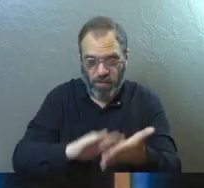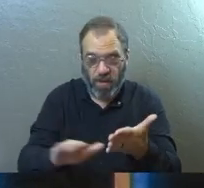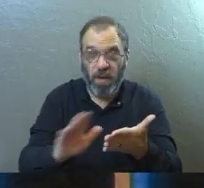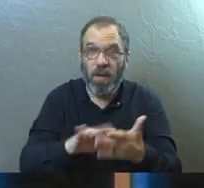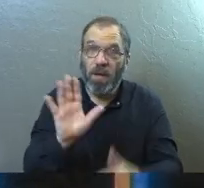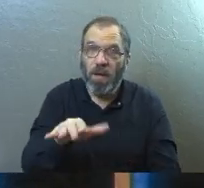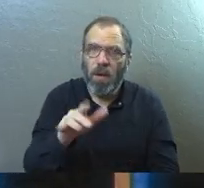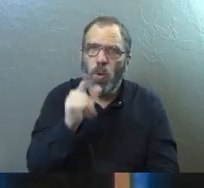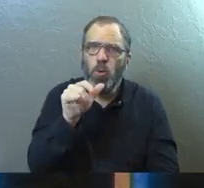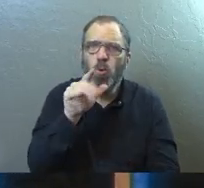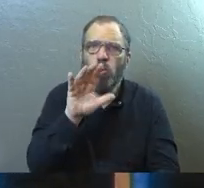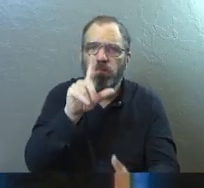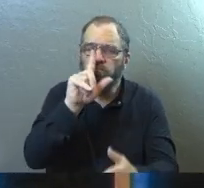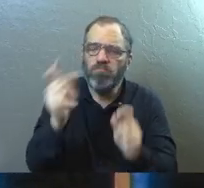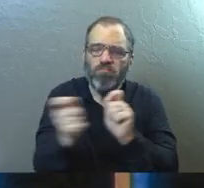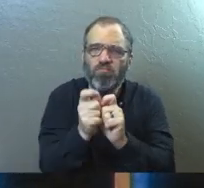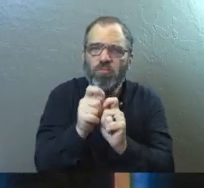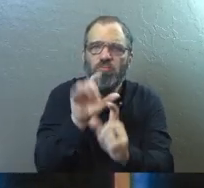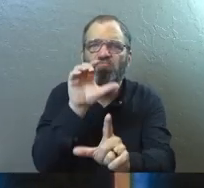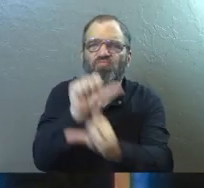Has anyone betrayed you yet?